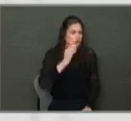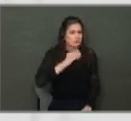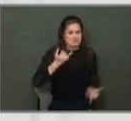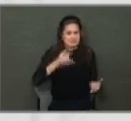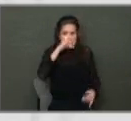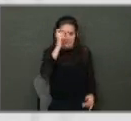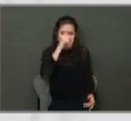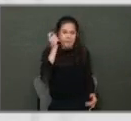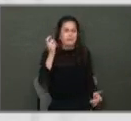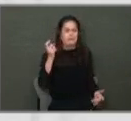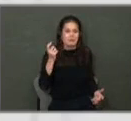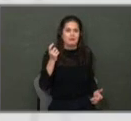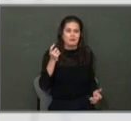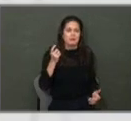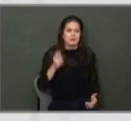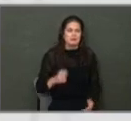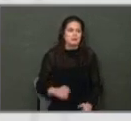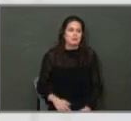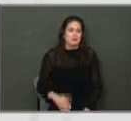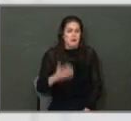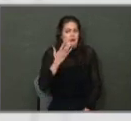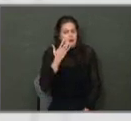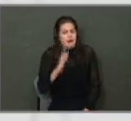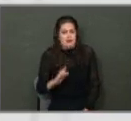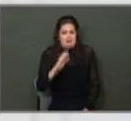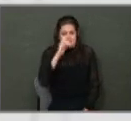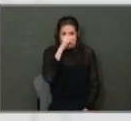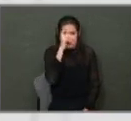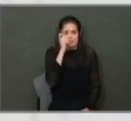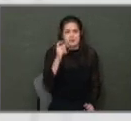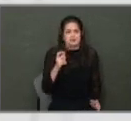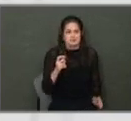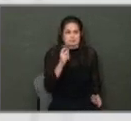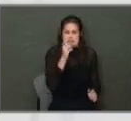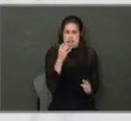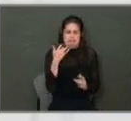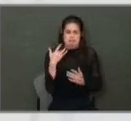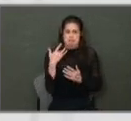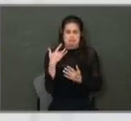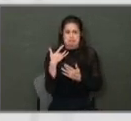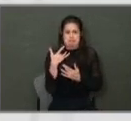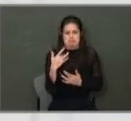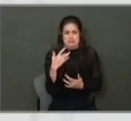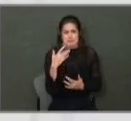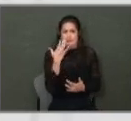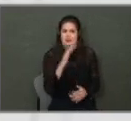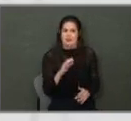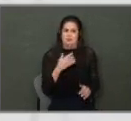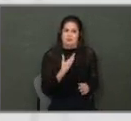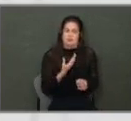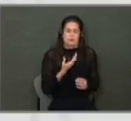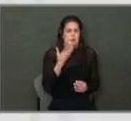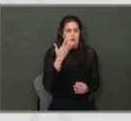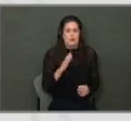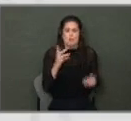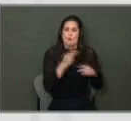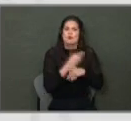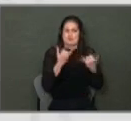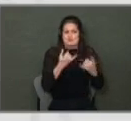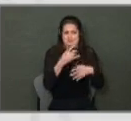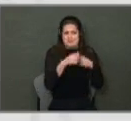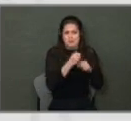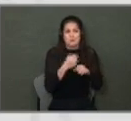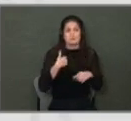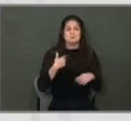was a very hot summer, not a typical San Antonio summer. And